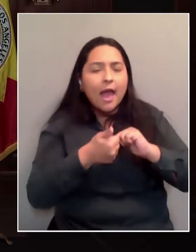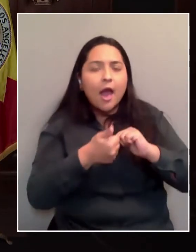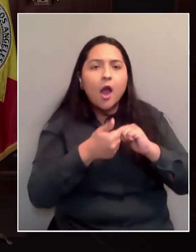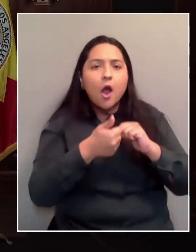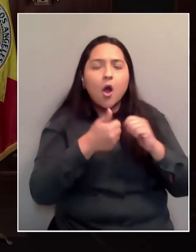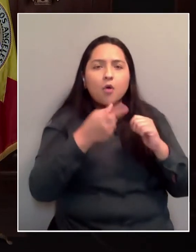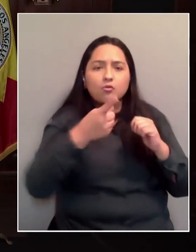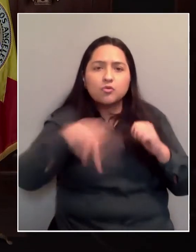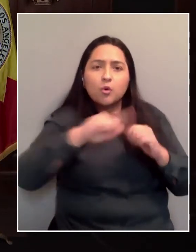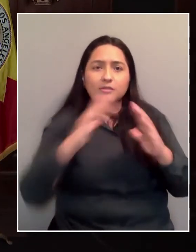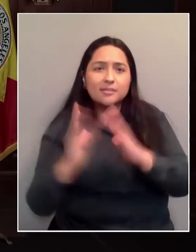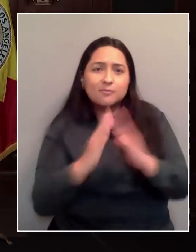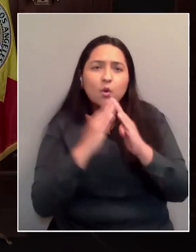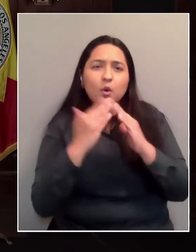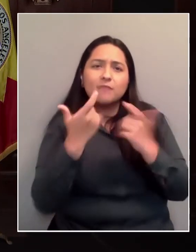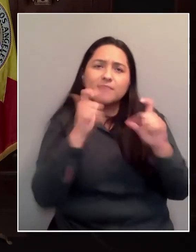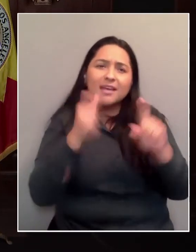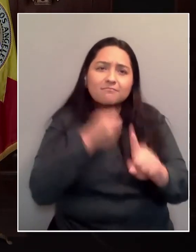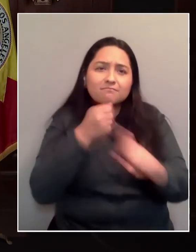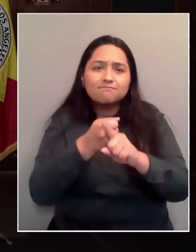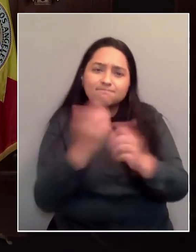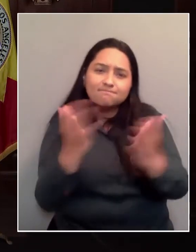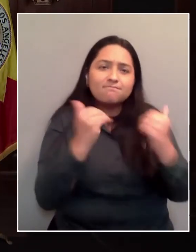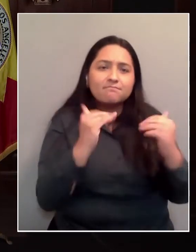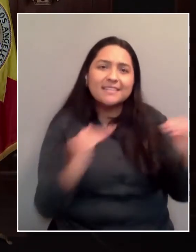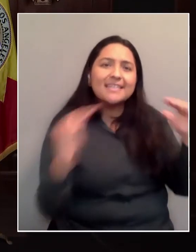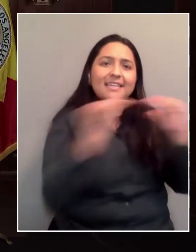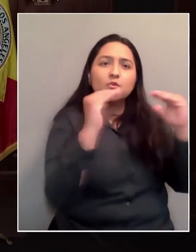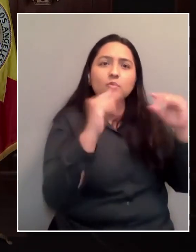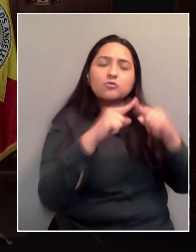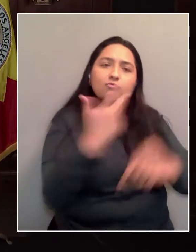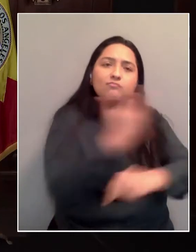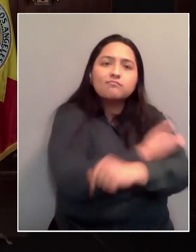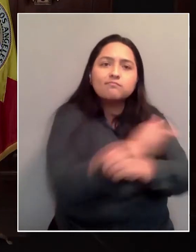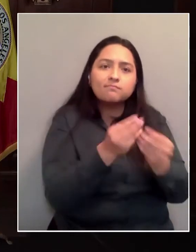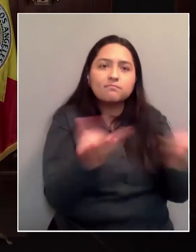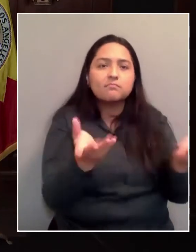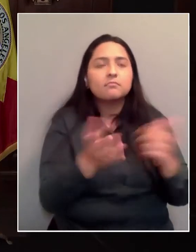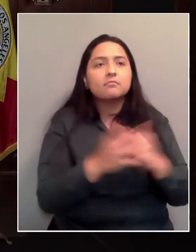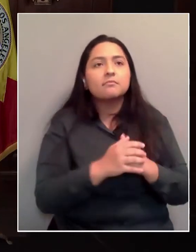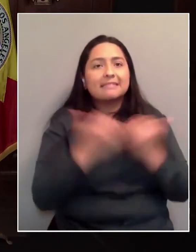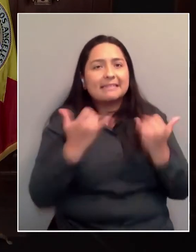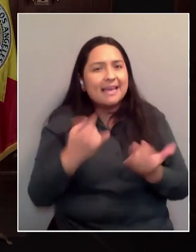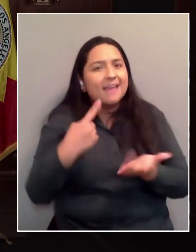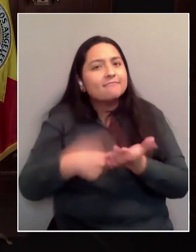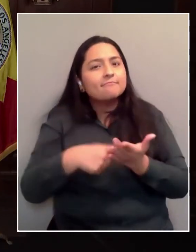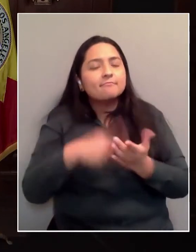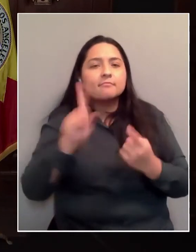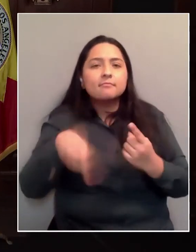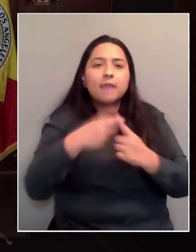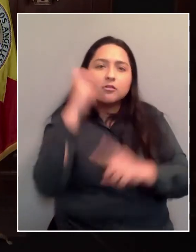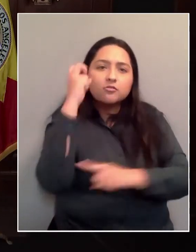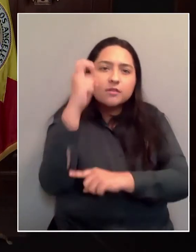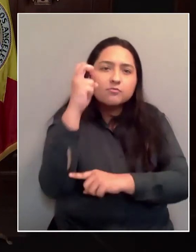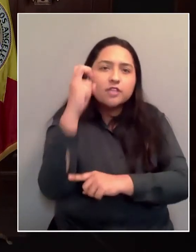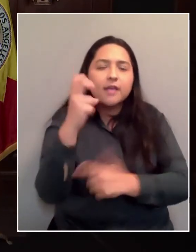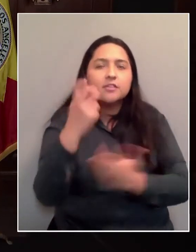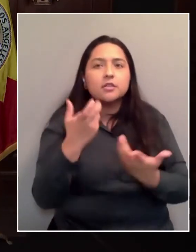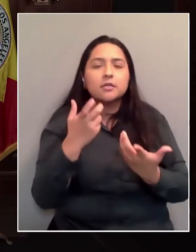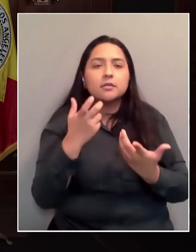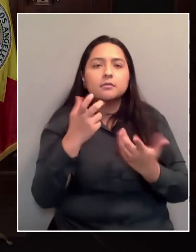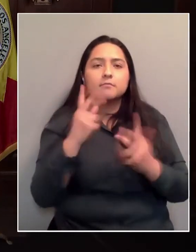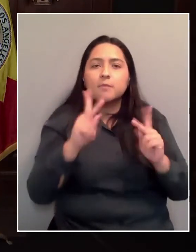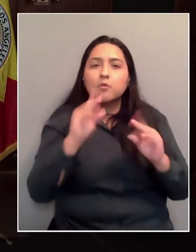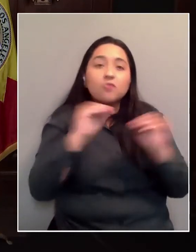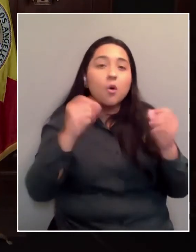communities with priority. We had discussion today about transportation options for those who can't go through a drive through center, etc. And the walk up centers that